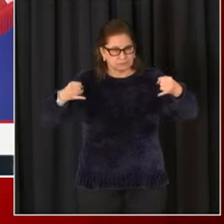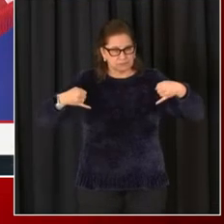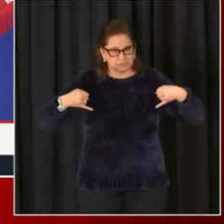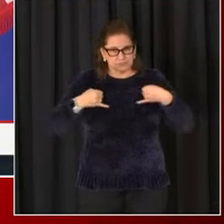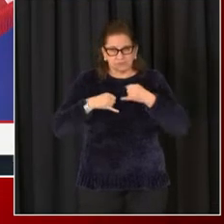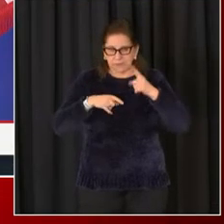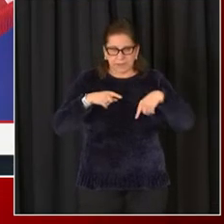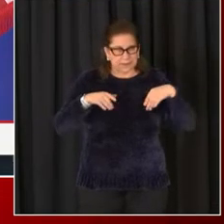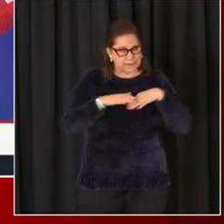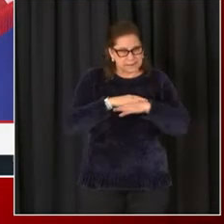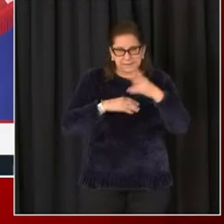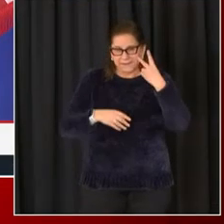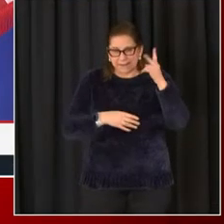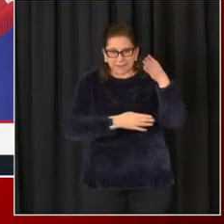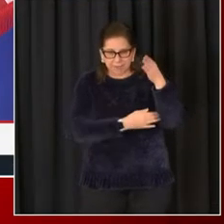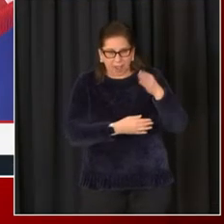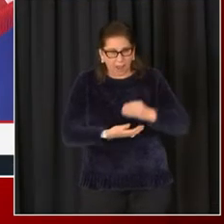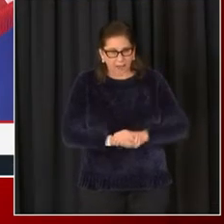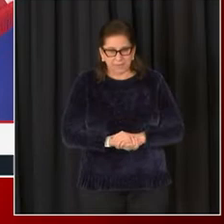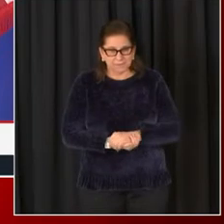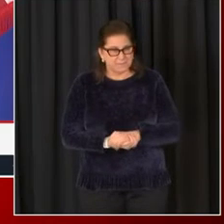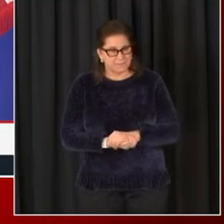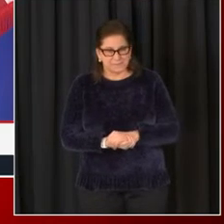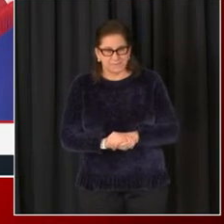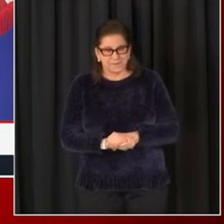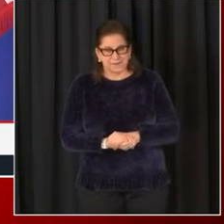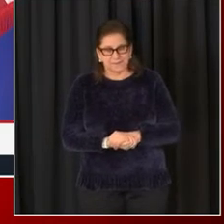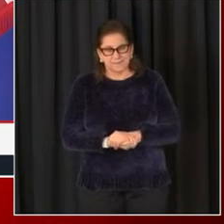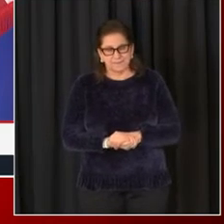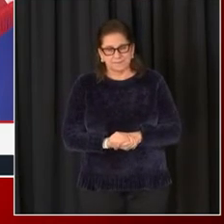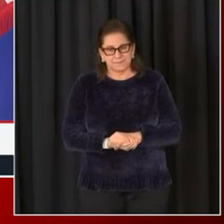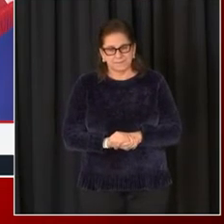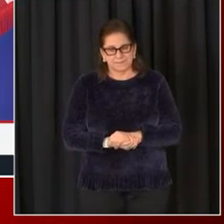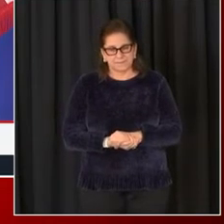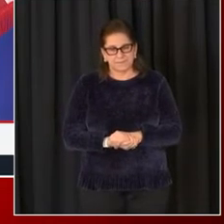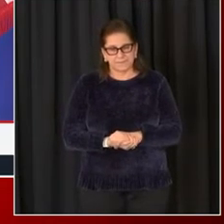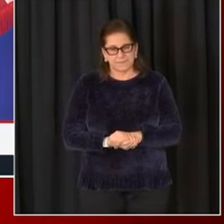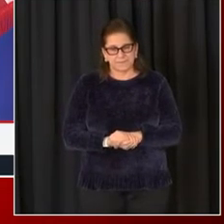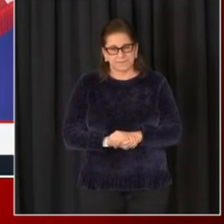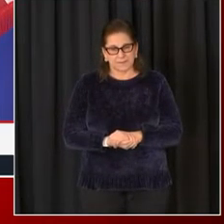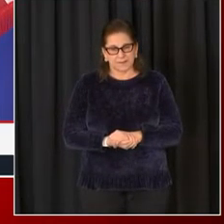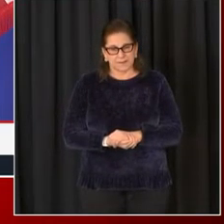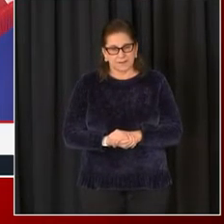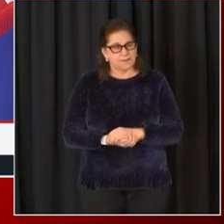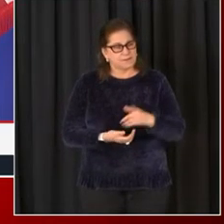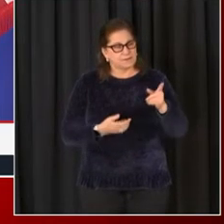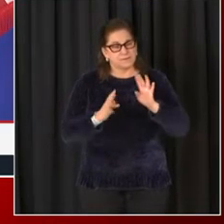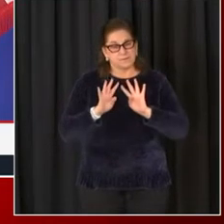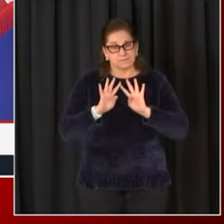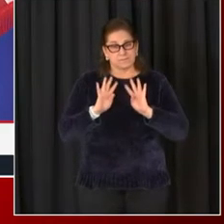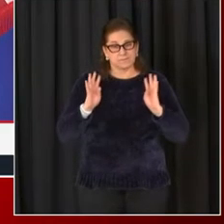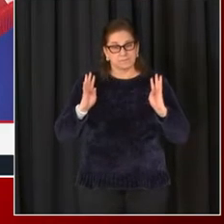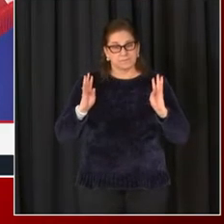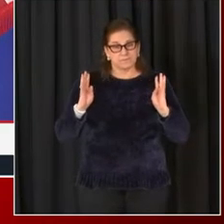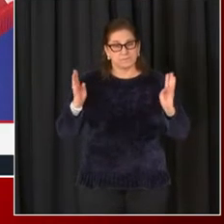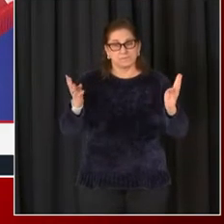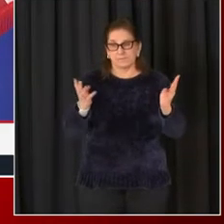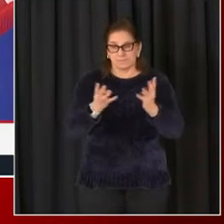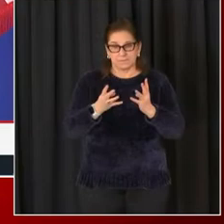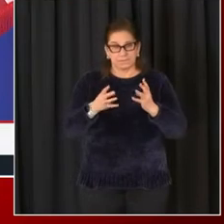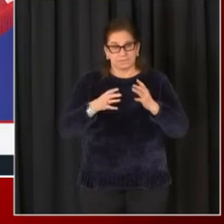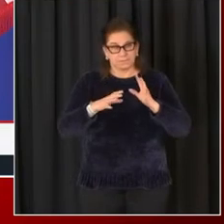do you have a ballpark estimate as to how much erecting the fences across the city that we saw for the inauguration costs